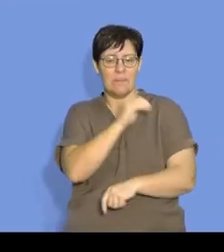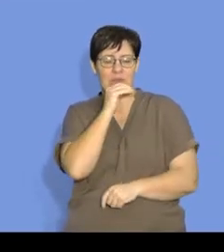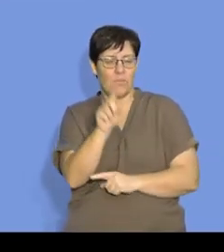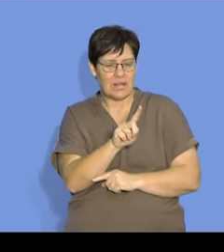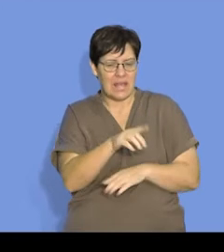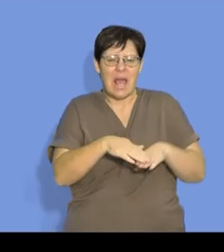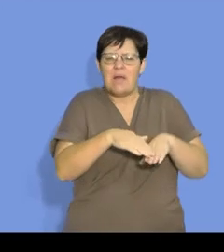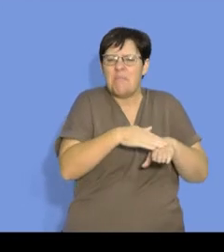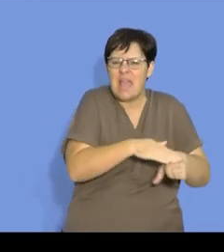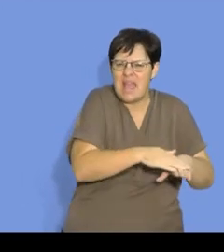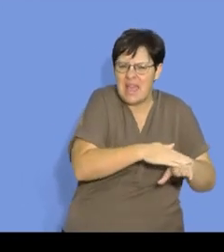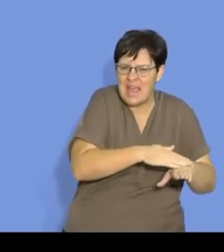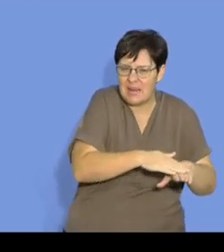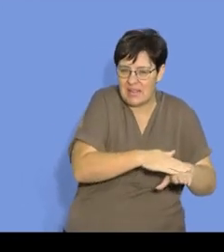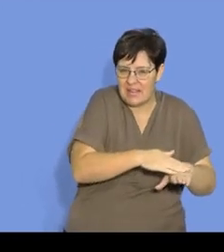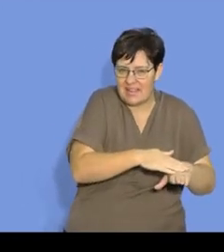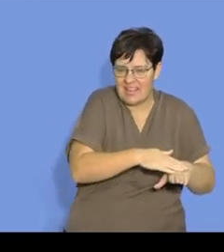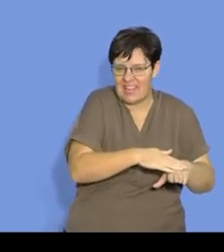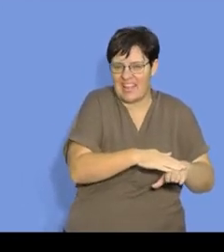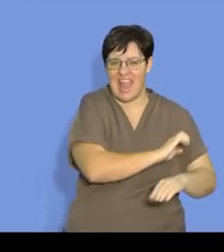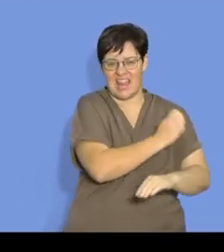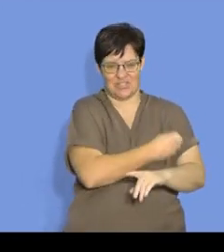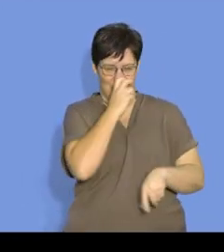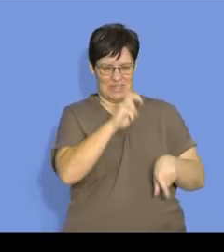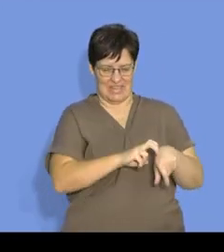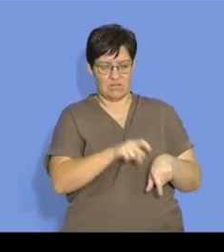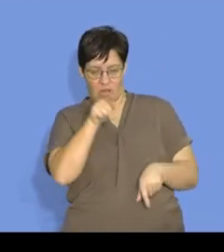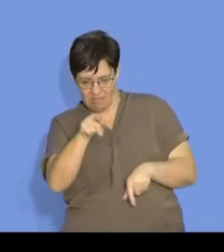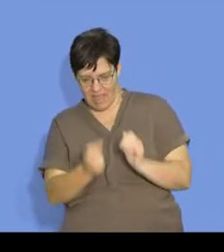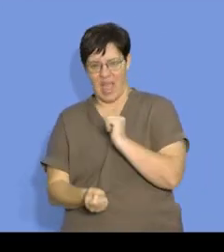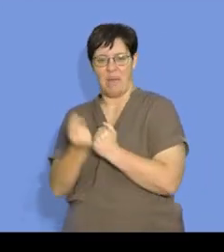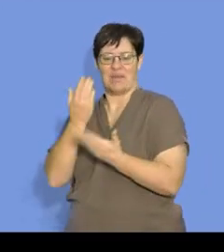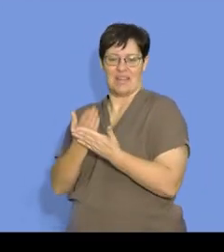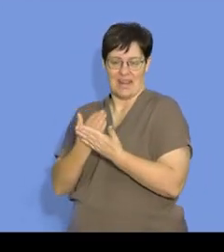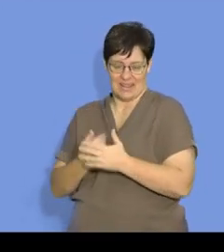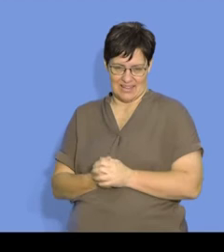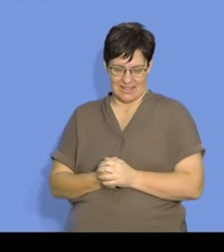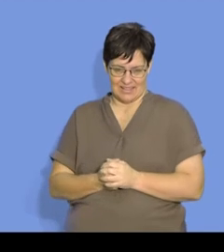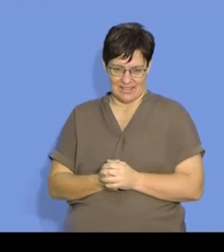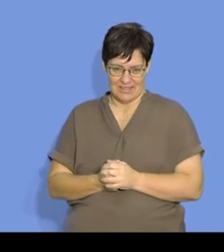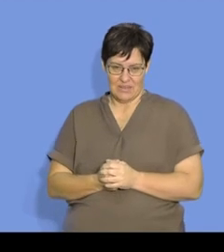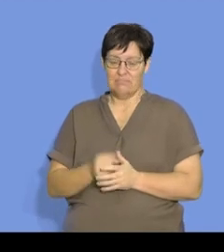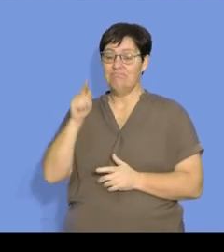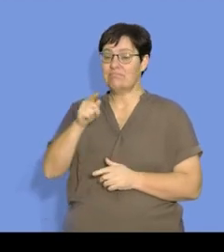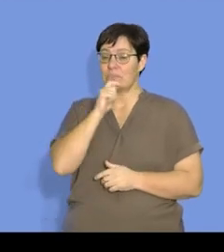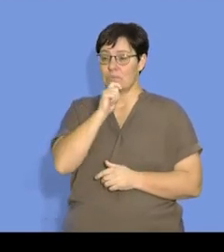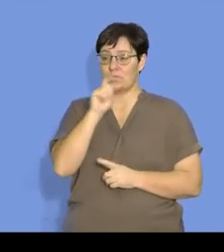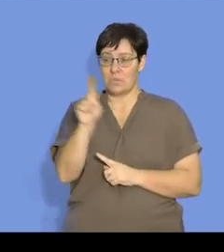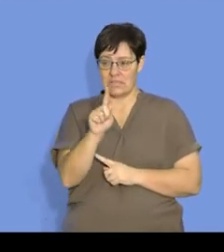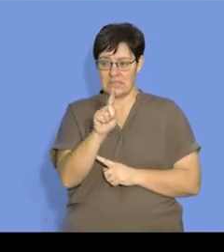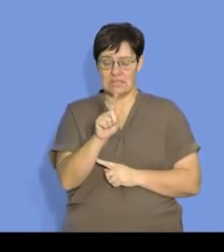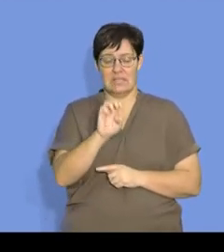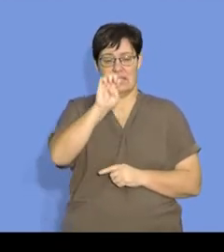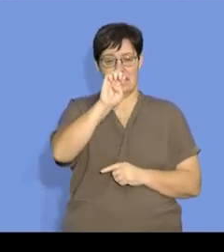minimum energy that is needed for this reaction to take place. We use the symbol